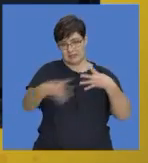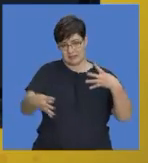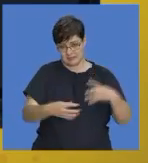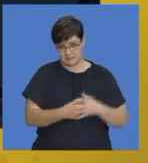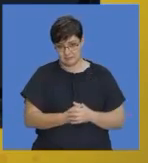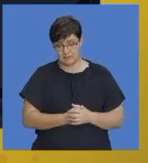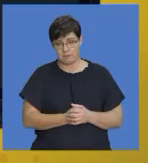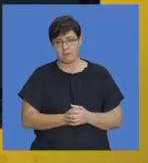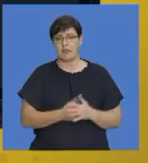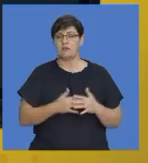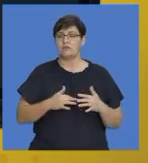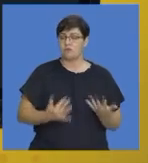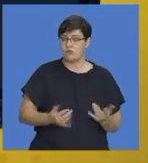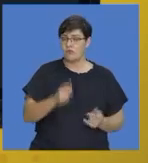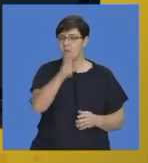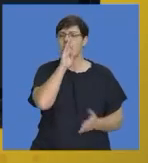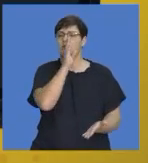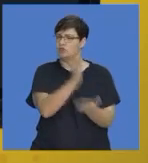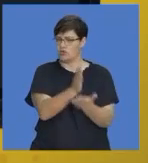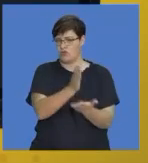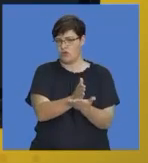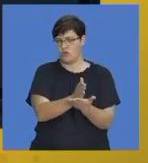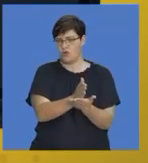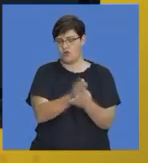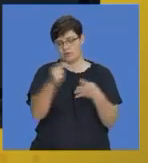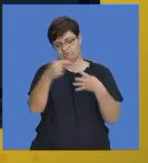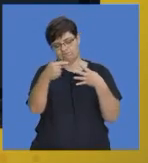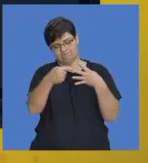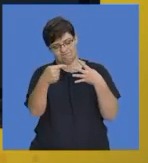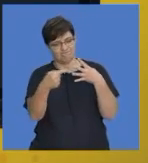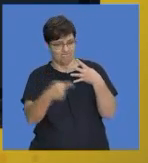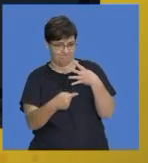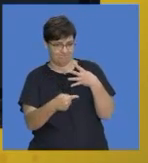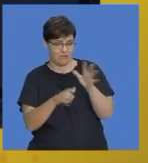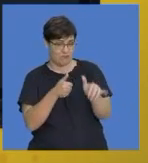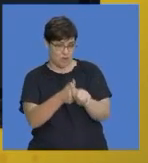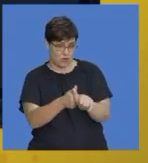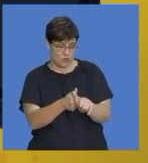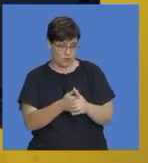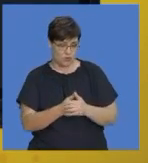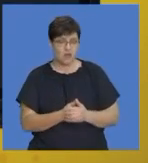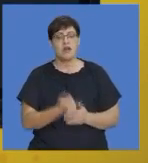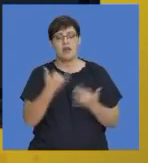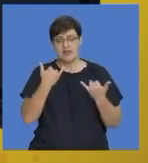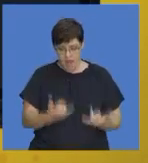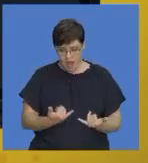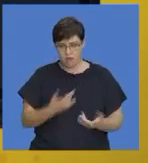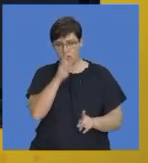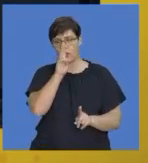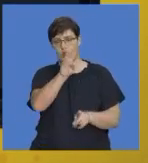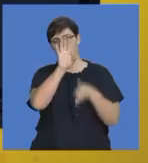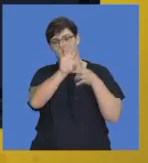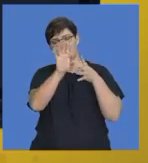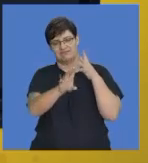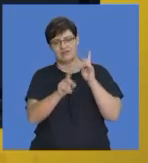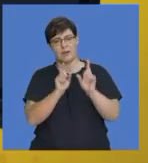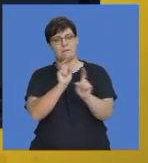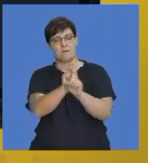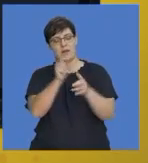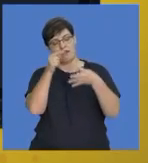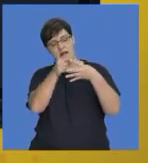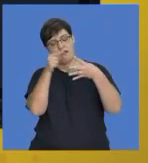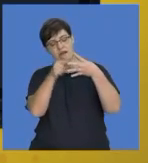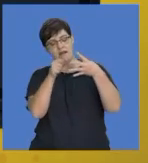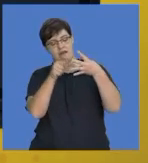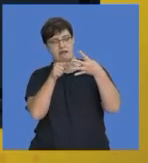for the assessment. So, we need to make sure we look at the different things. So, we are going to go on now and look at the different criteria or the different points